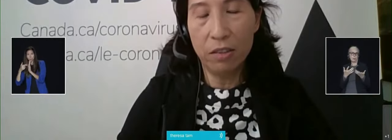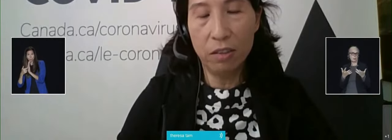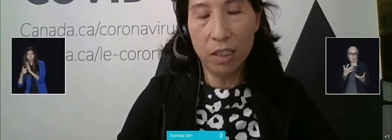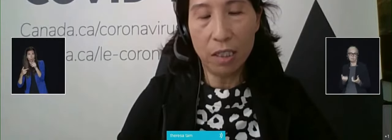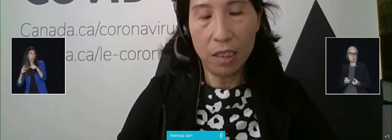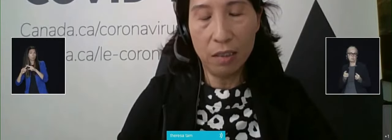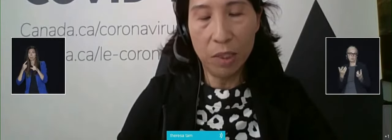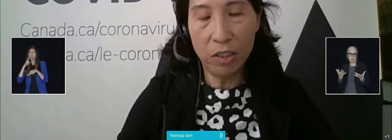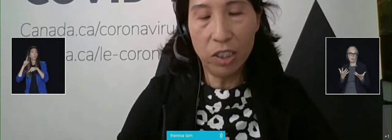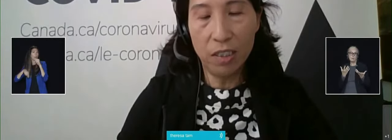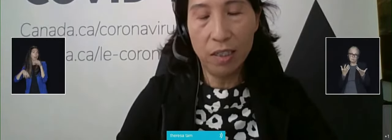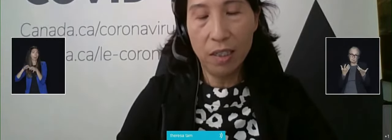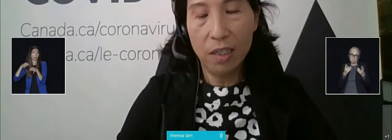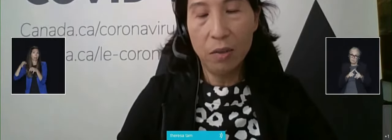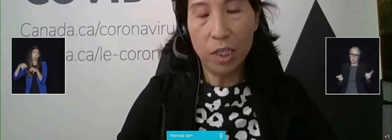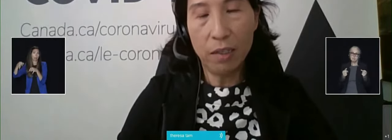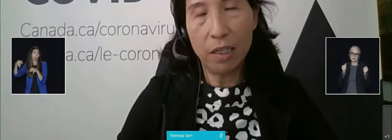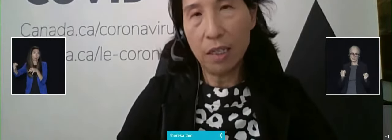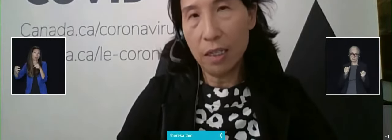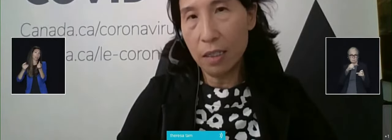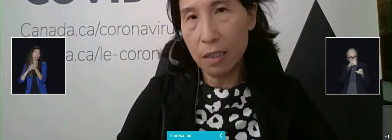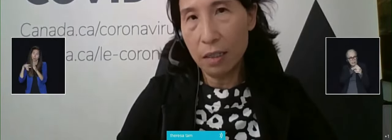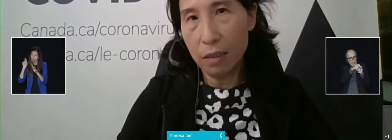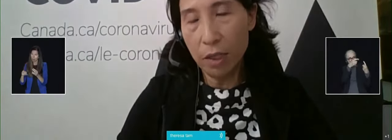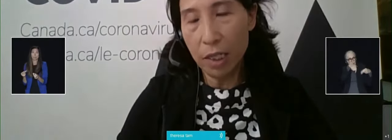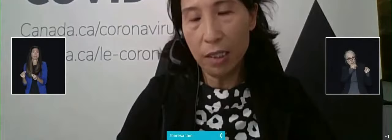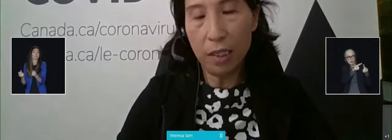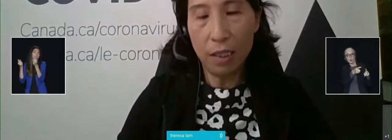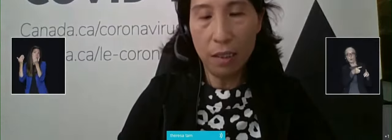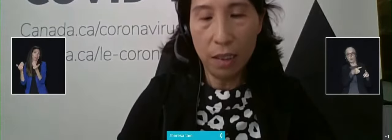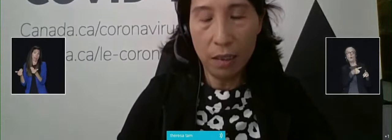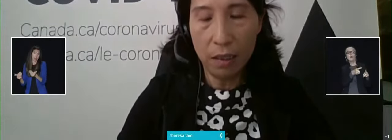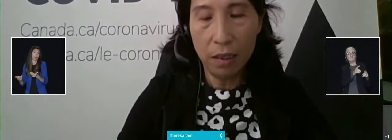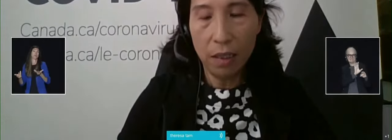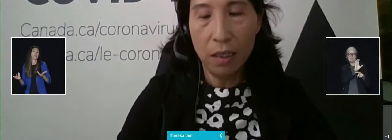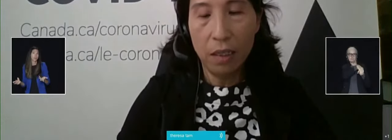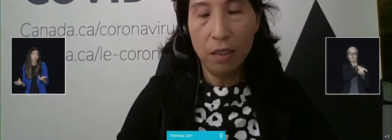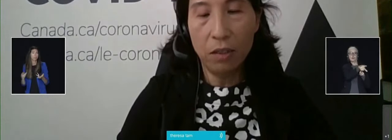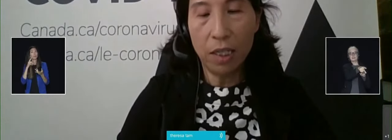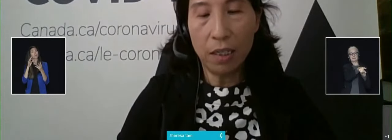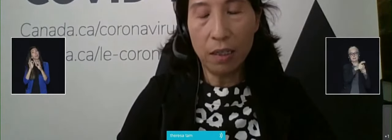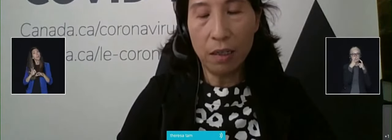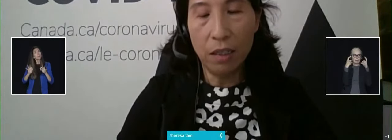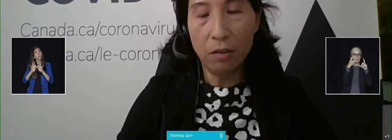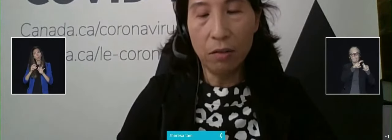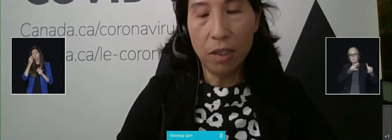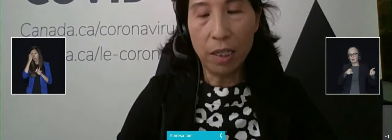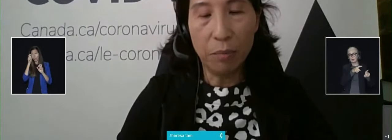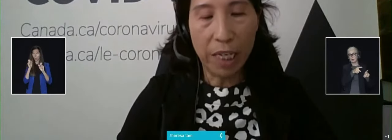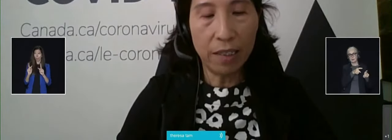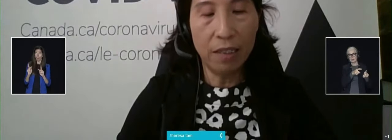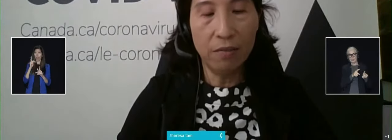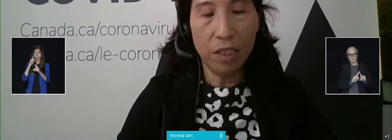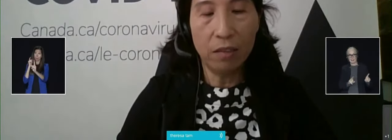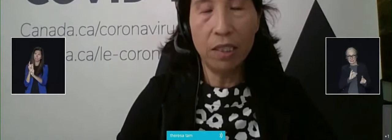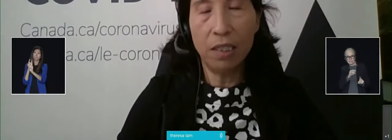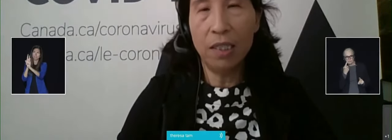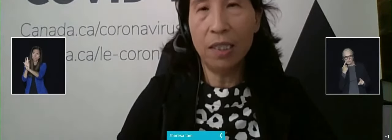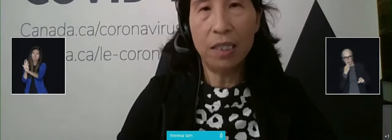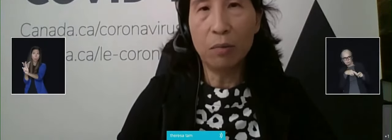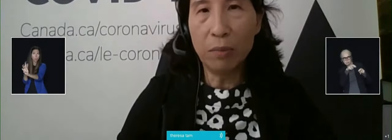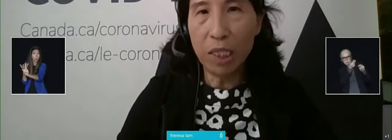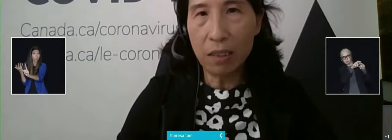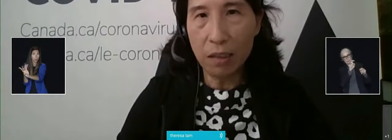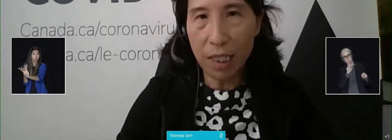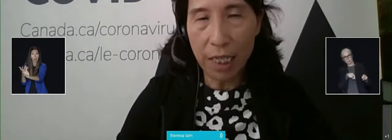So do the targeted measures where there are higher rates and incidents so that, you know, like masking, fiscal